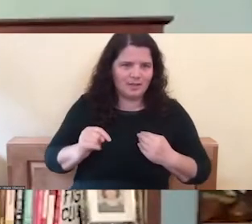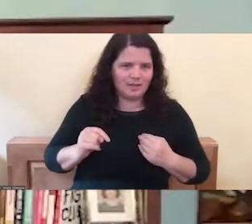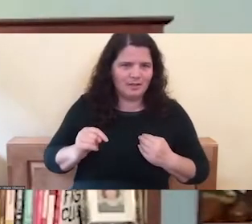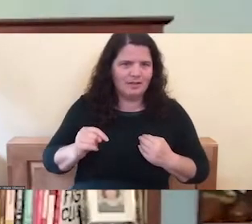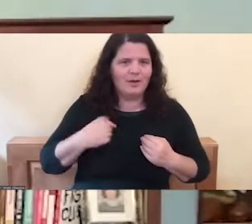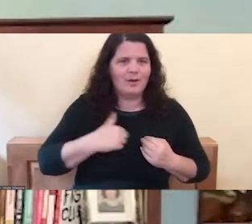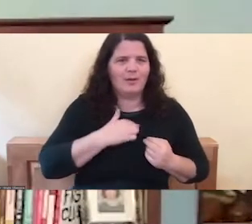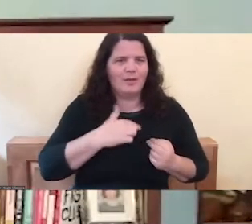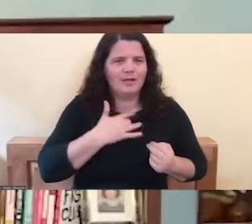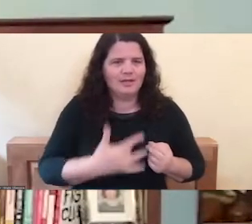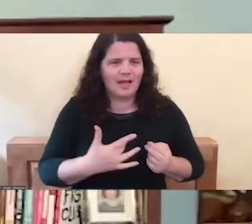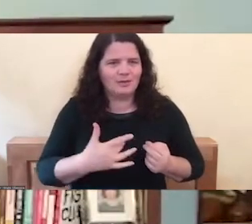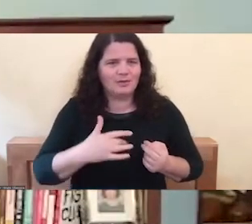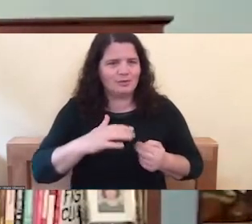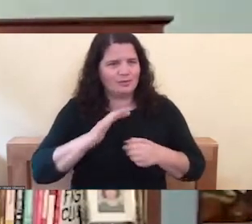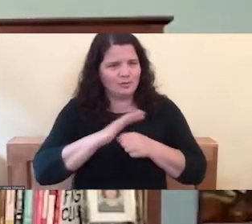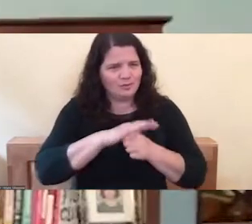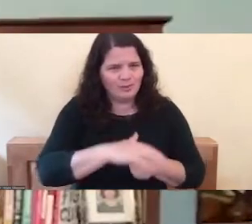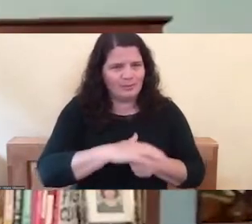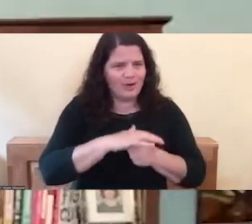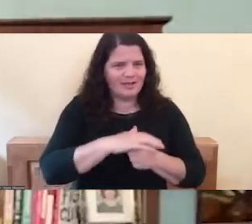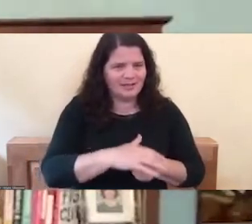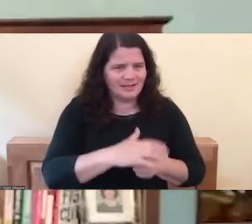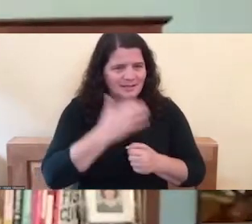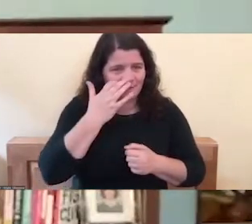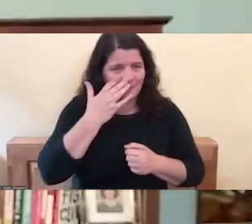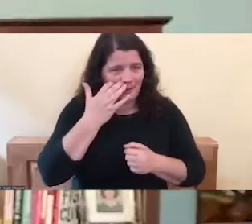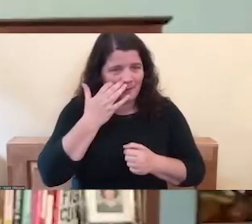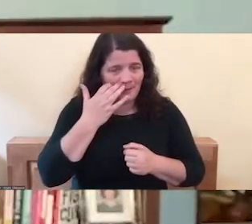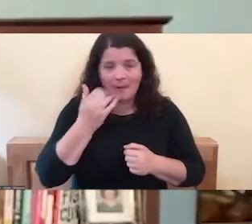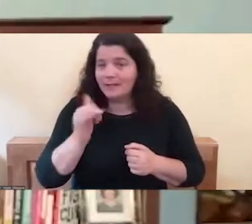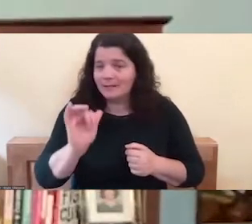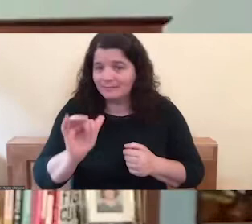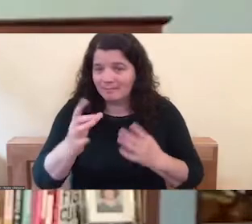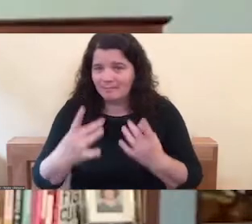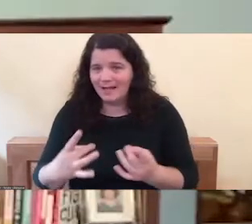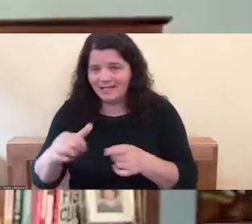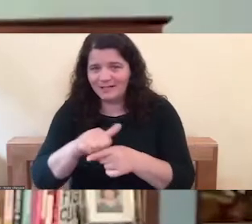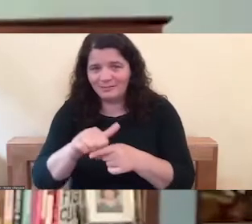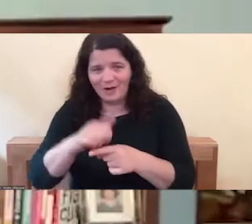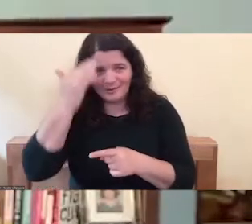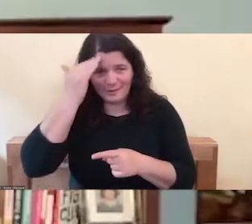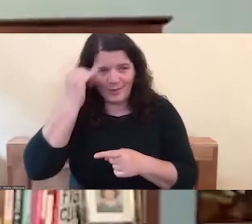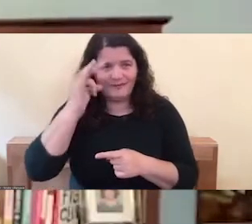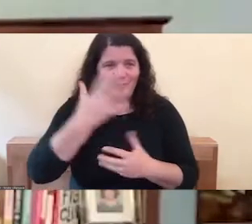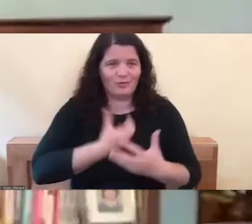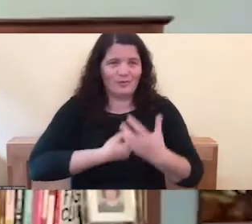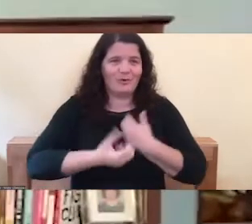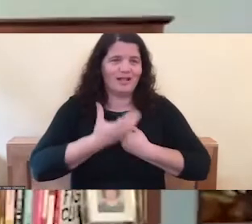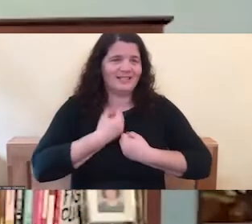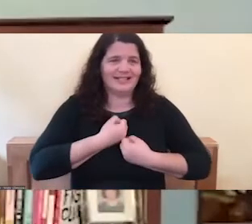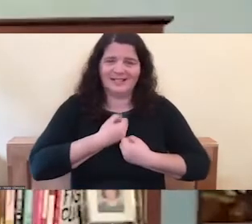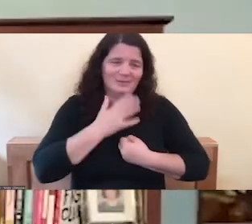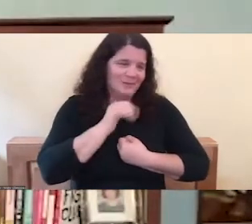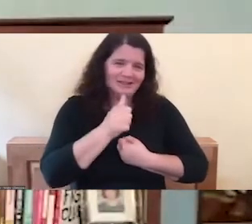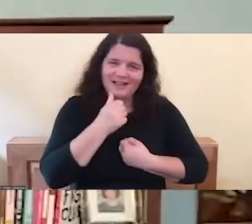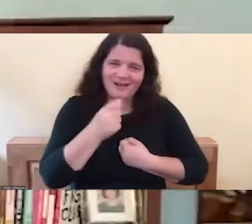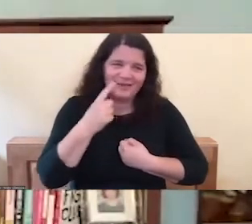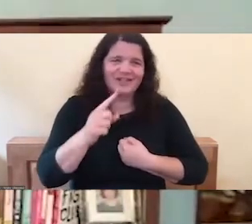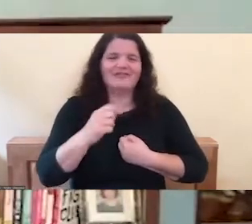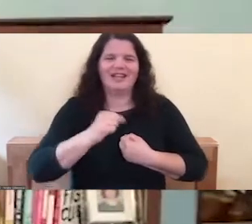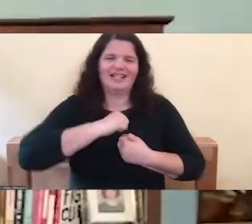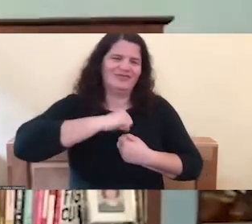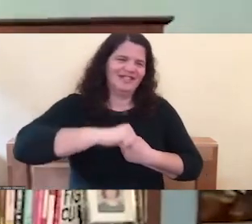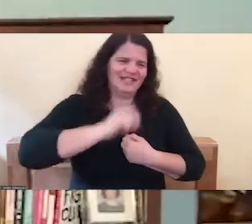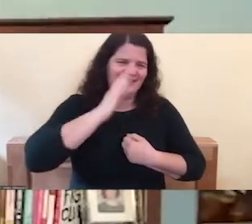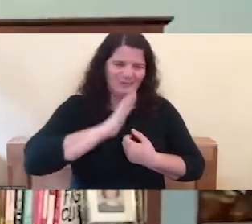We know what happens in for meditation practice. What happens when you repress things doesn't work so well, what resistance makes it stronger, right?